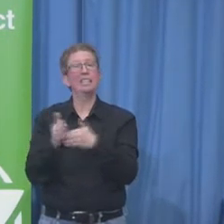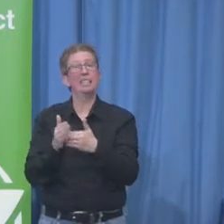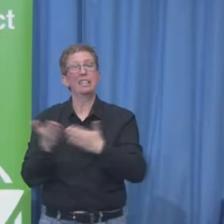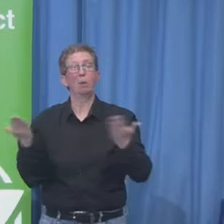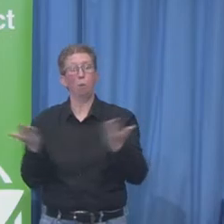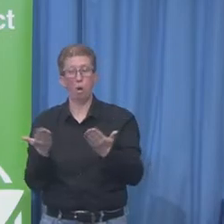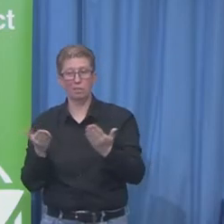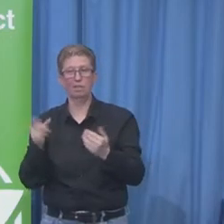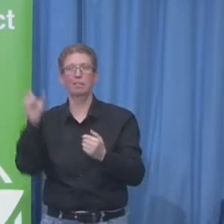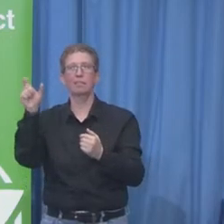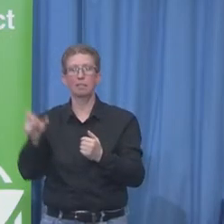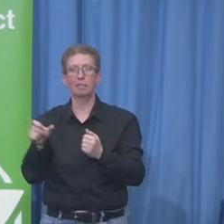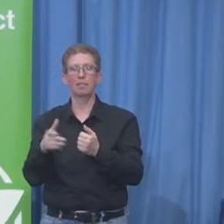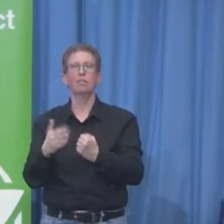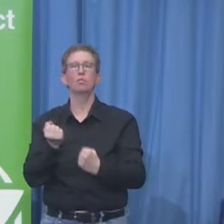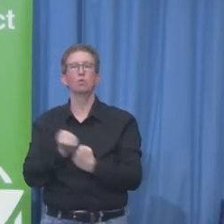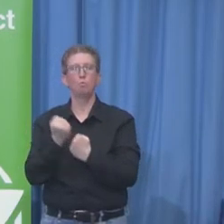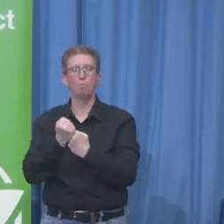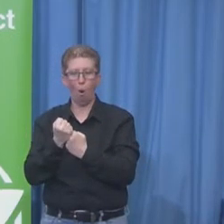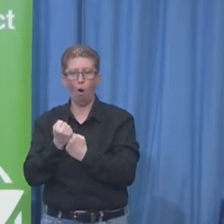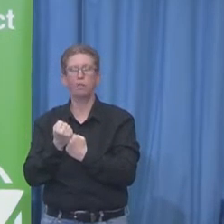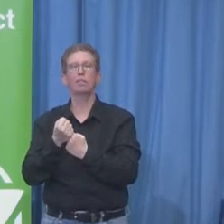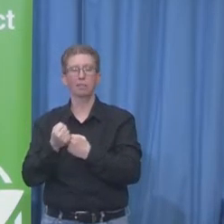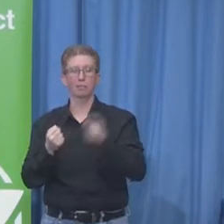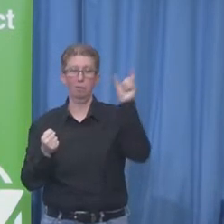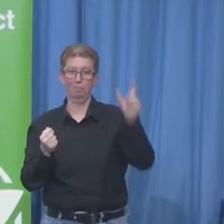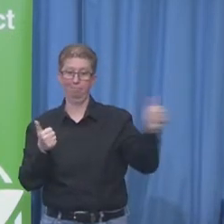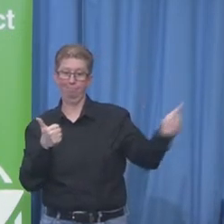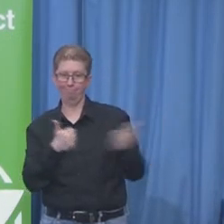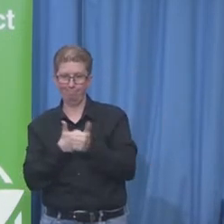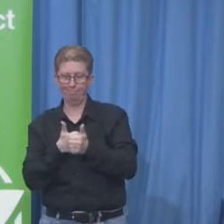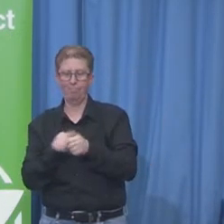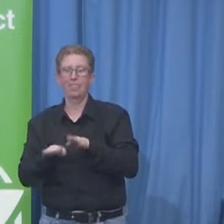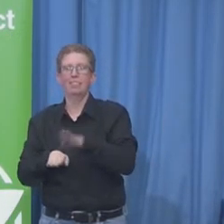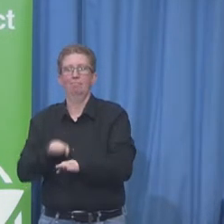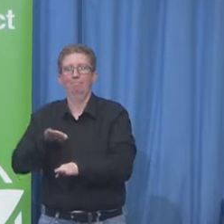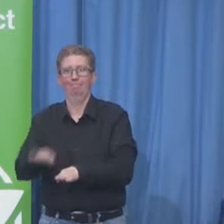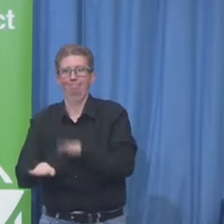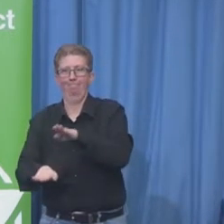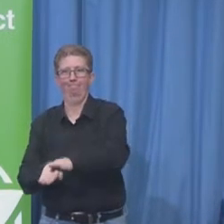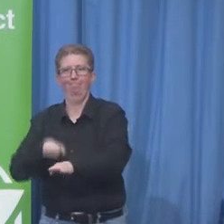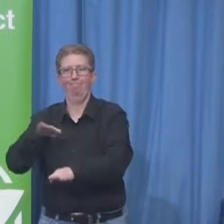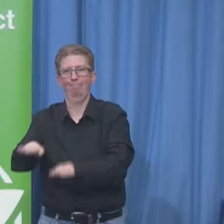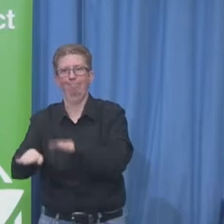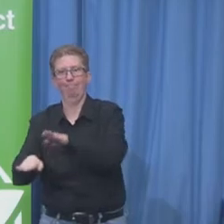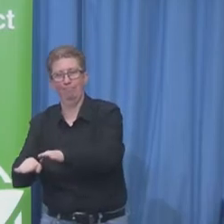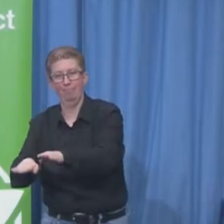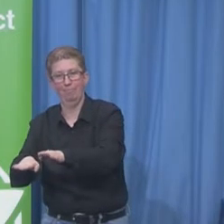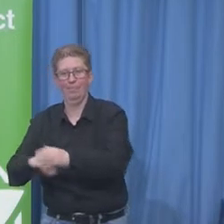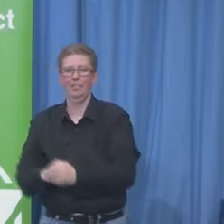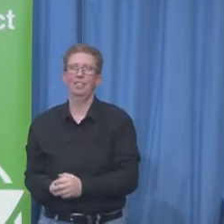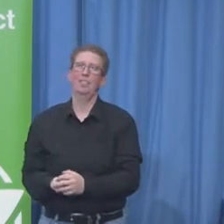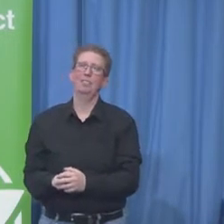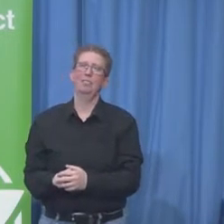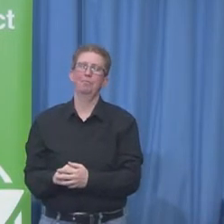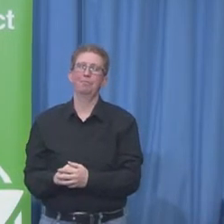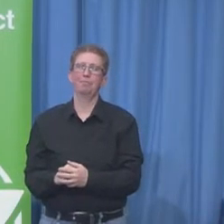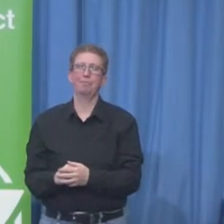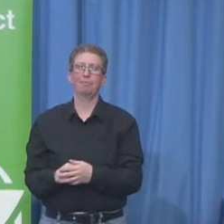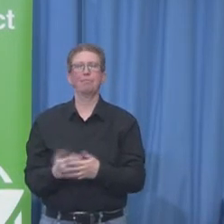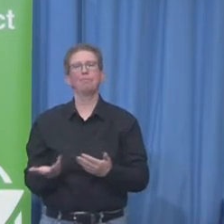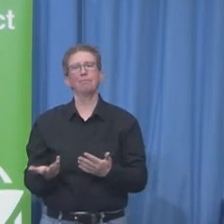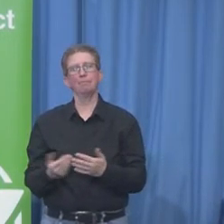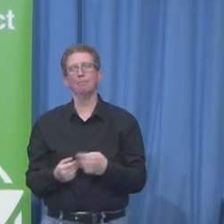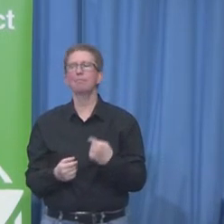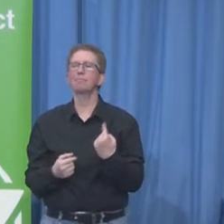And process change is important as well. The HR organization has to embrace this as a new way of doing things. But more importantly, what we found is, while